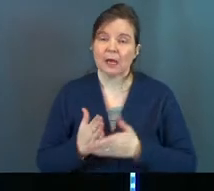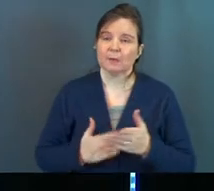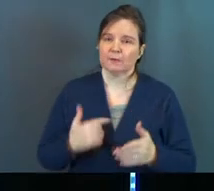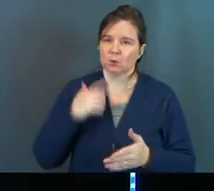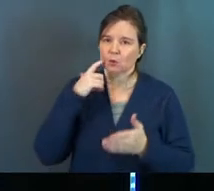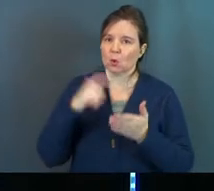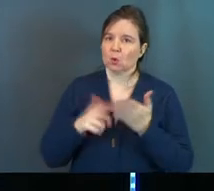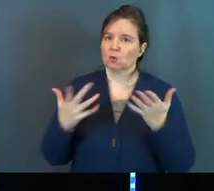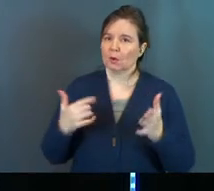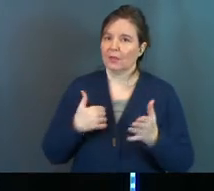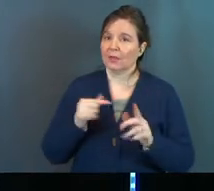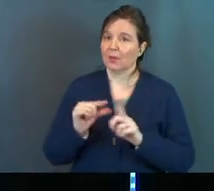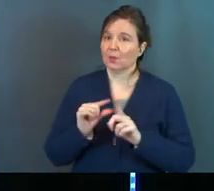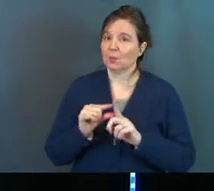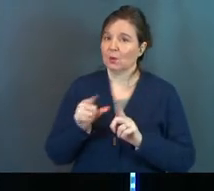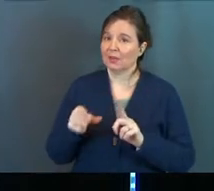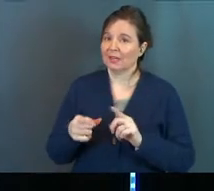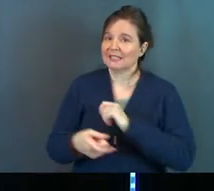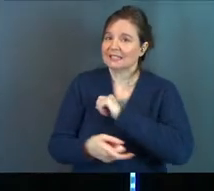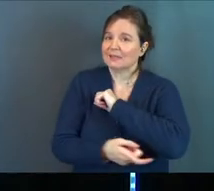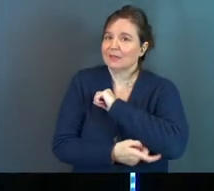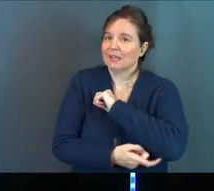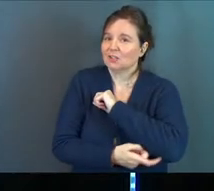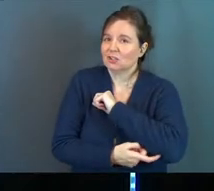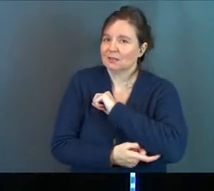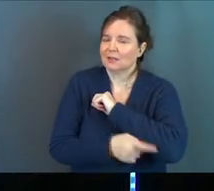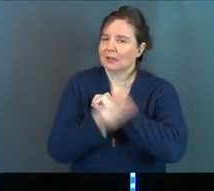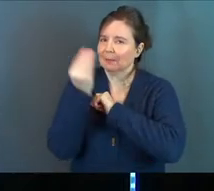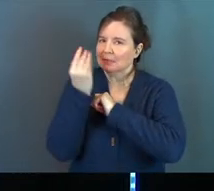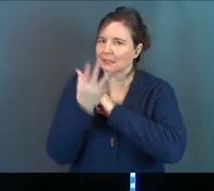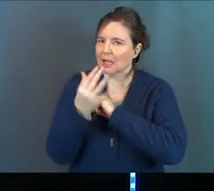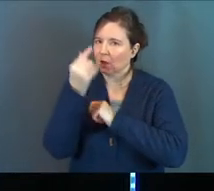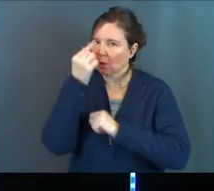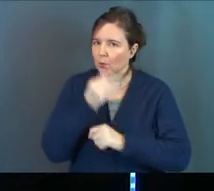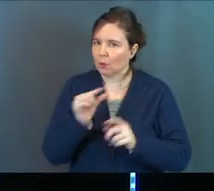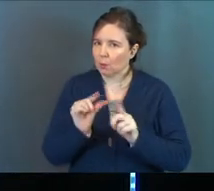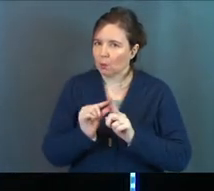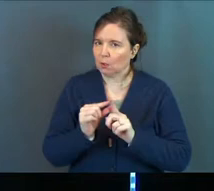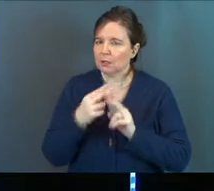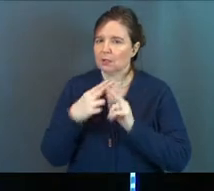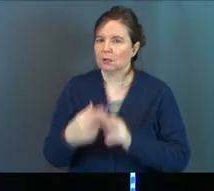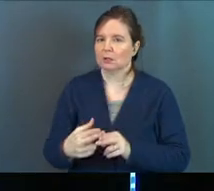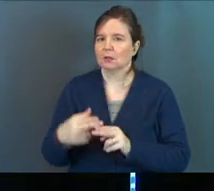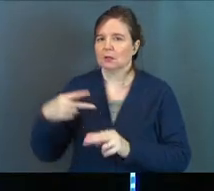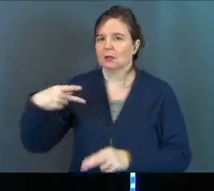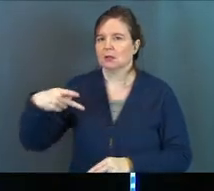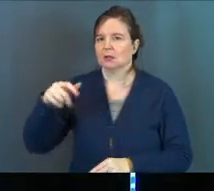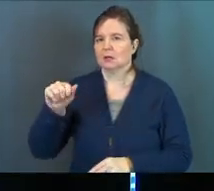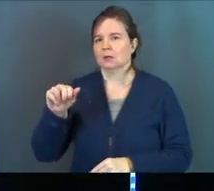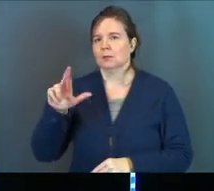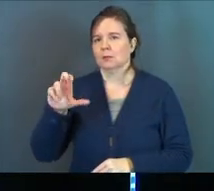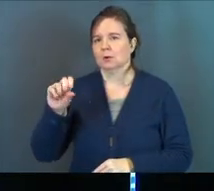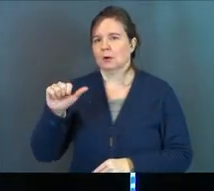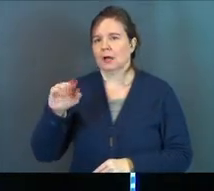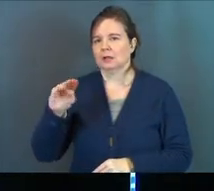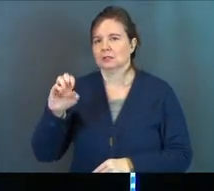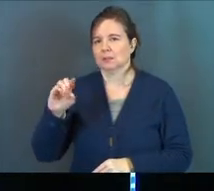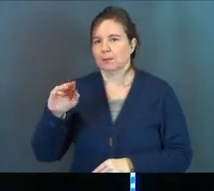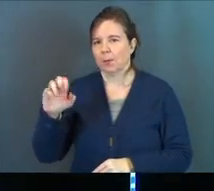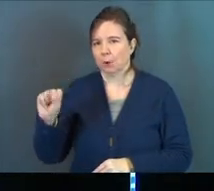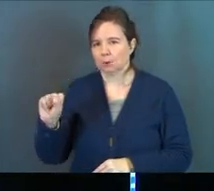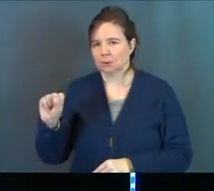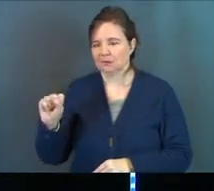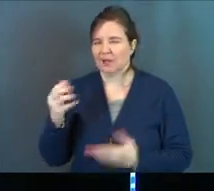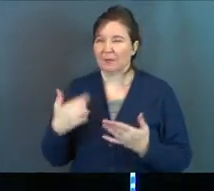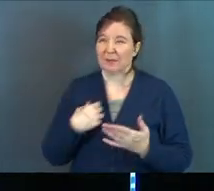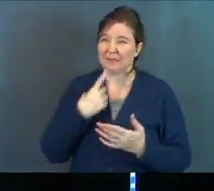Now, some of you have noticed already that the word there is temptation. Let me tell you what the Greek word is. It's called parasmos. I'm